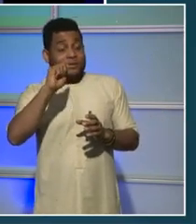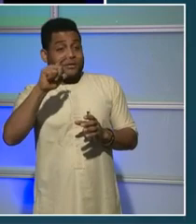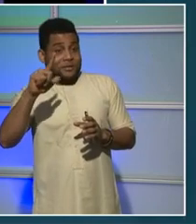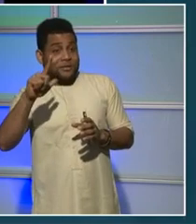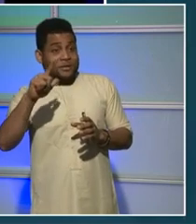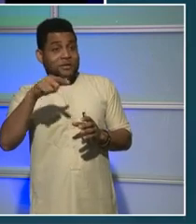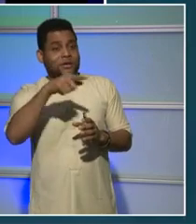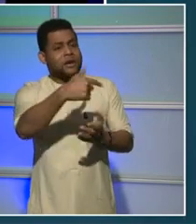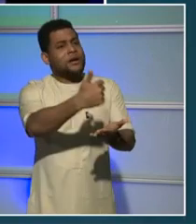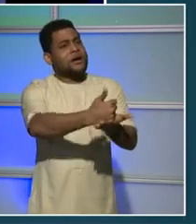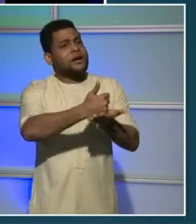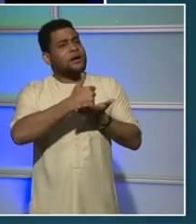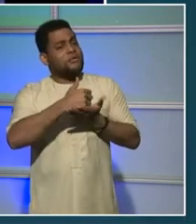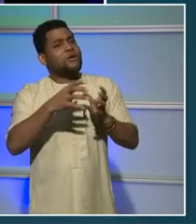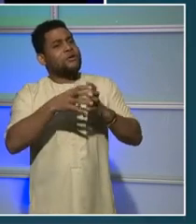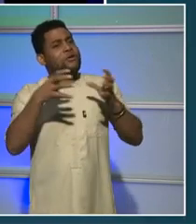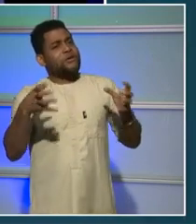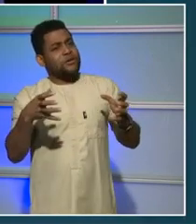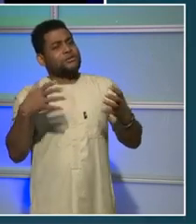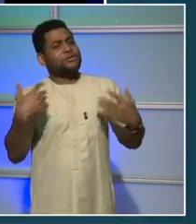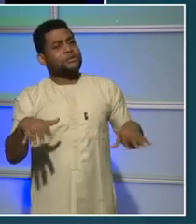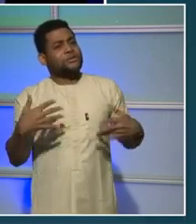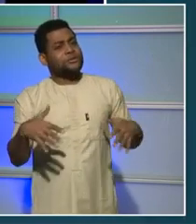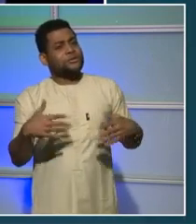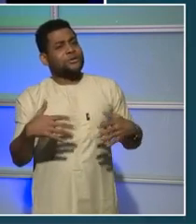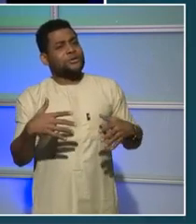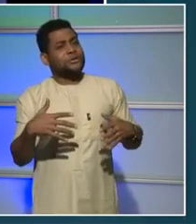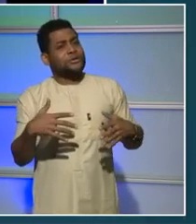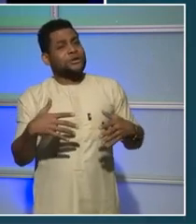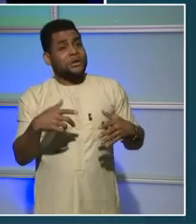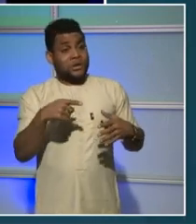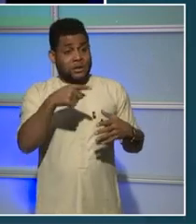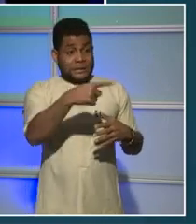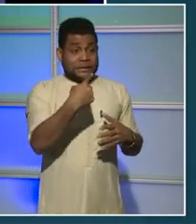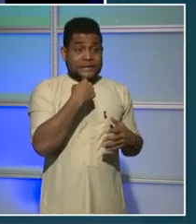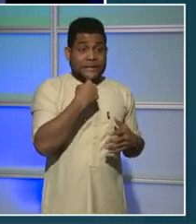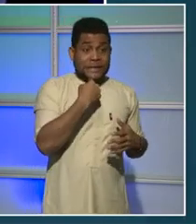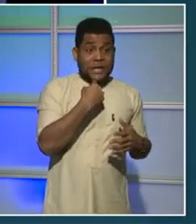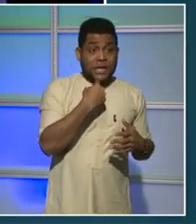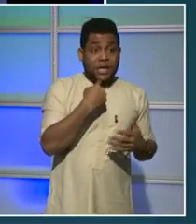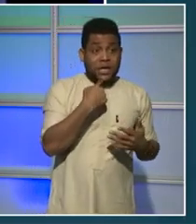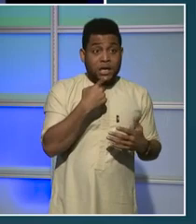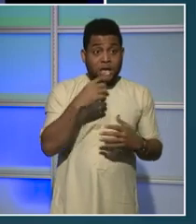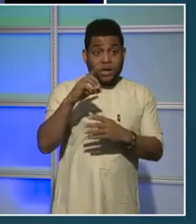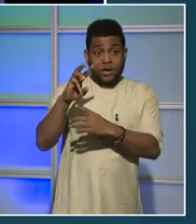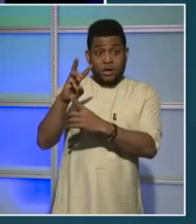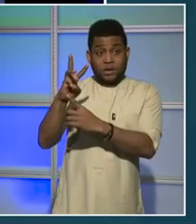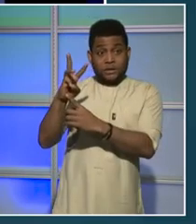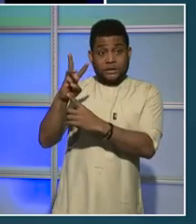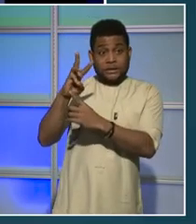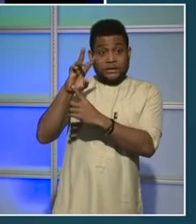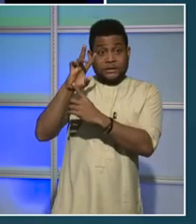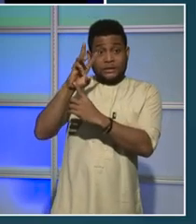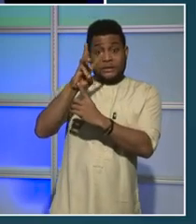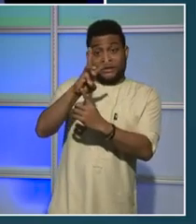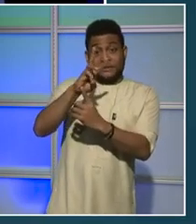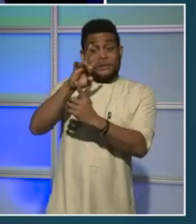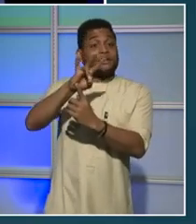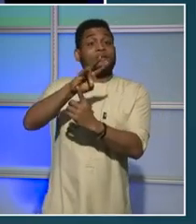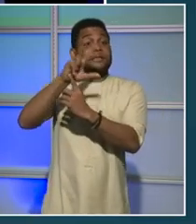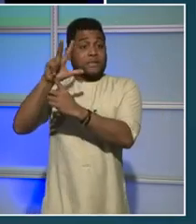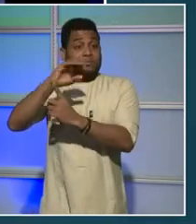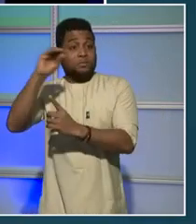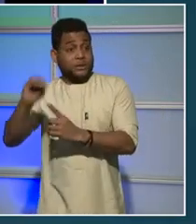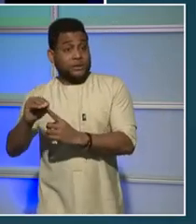housing. It's allowed us to drive down family homelessness by 73%. I think 801 Men's is